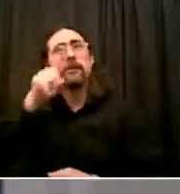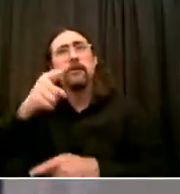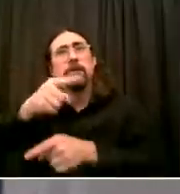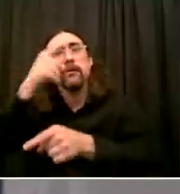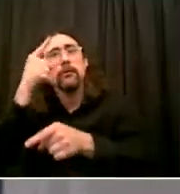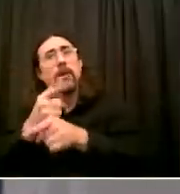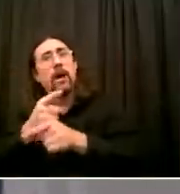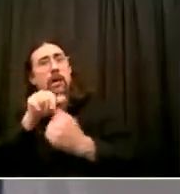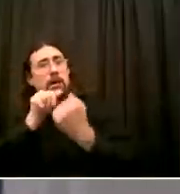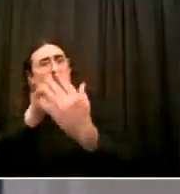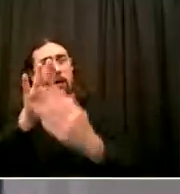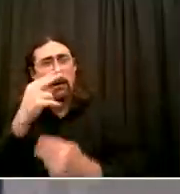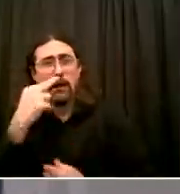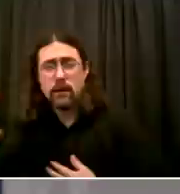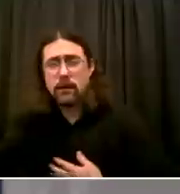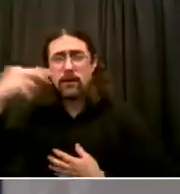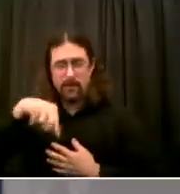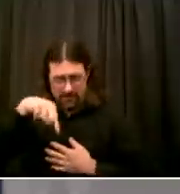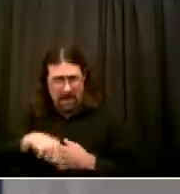bring them back